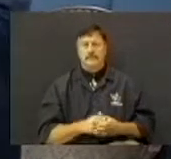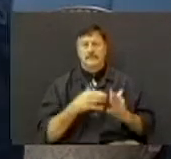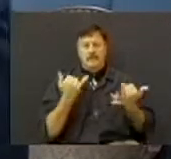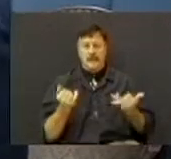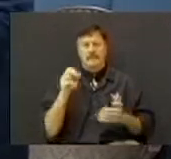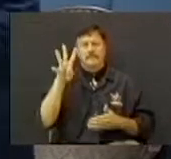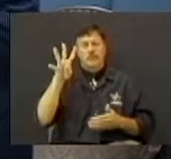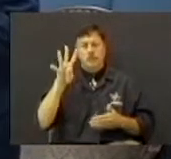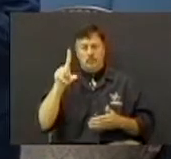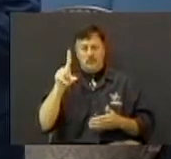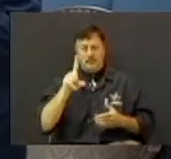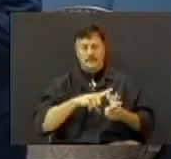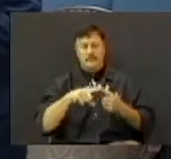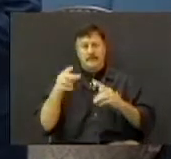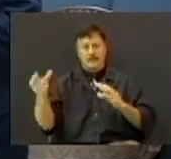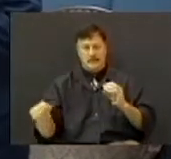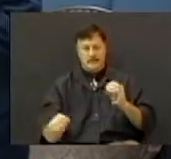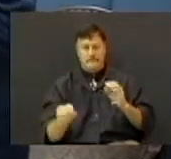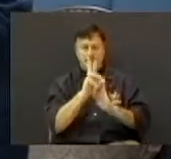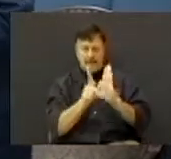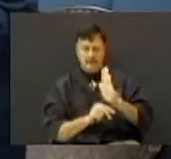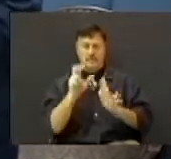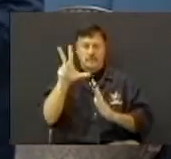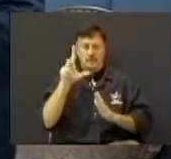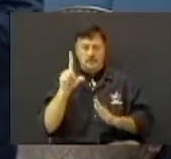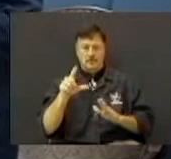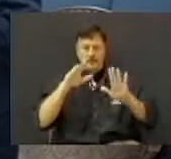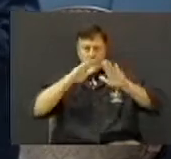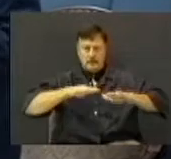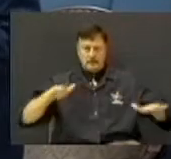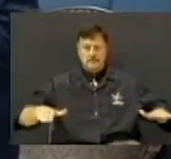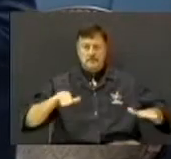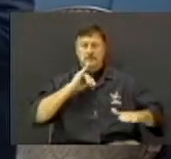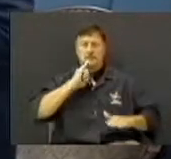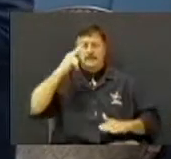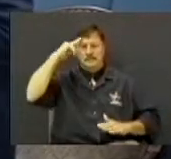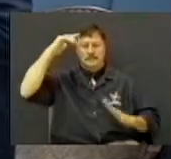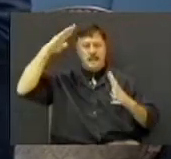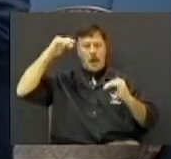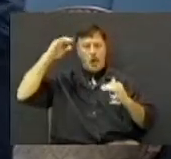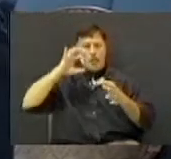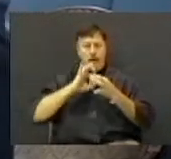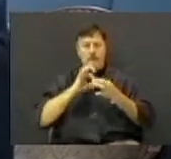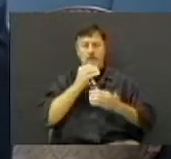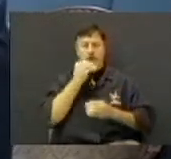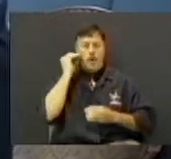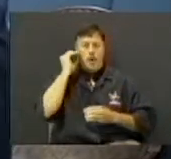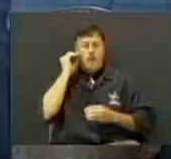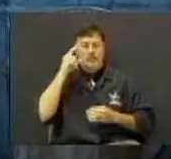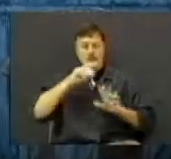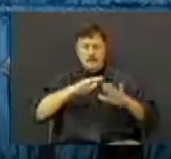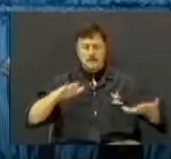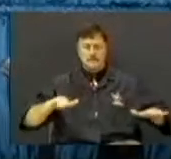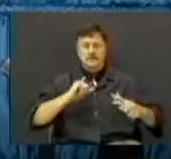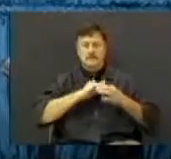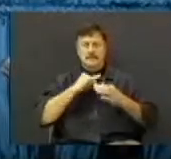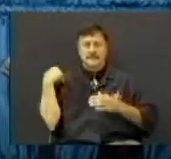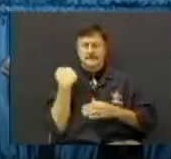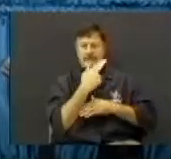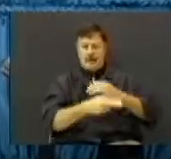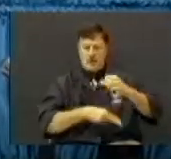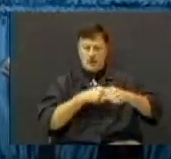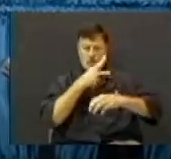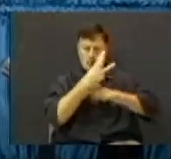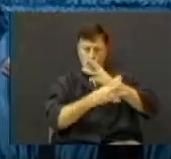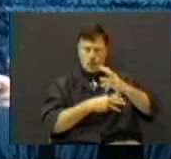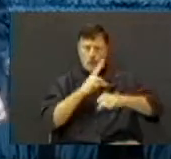fourth one, then go back to the third one. Children are the hope of the home. By the way, children are the hope of our nation.